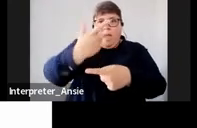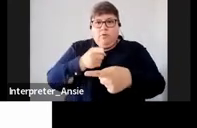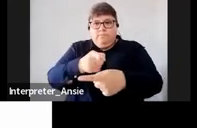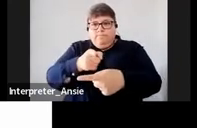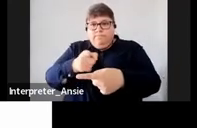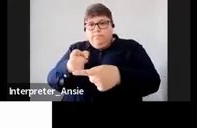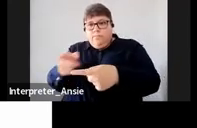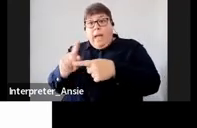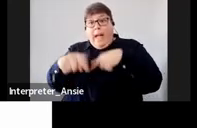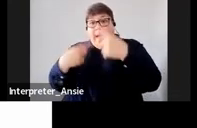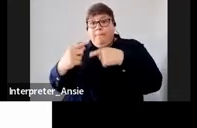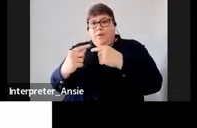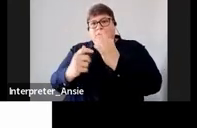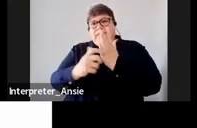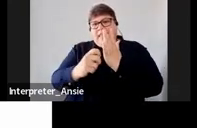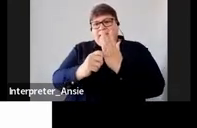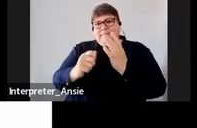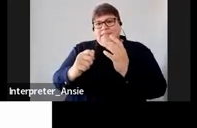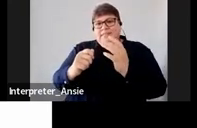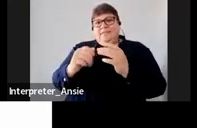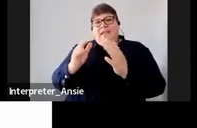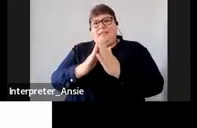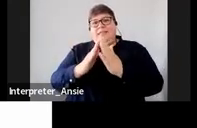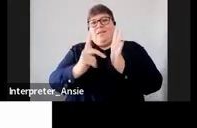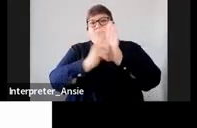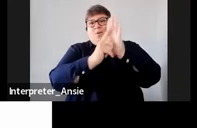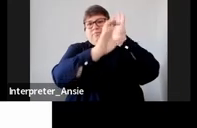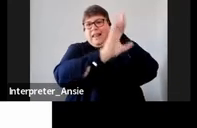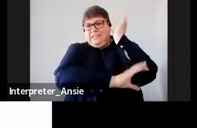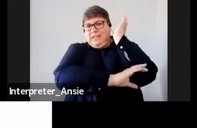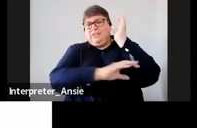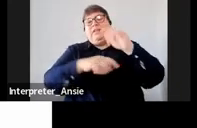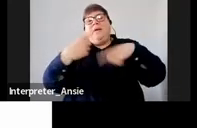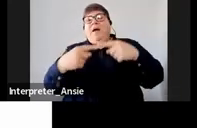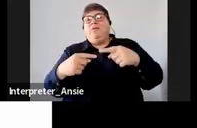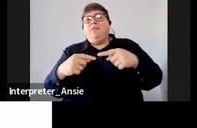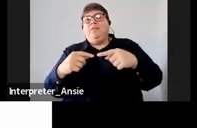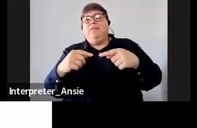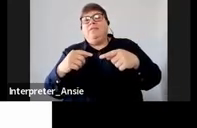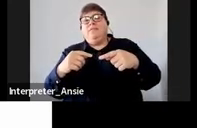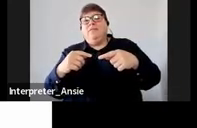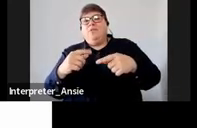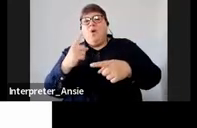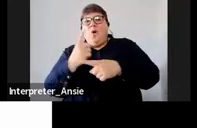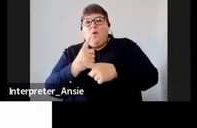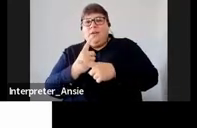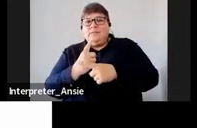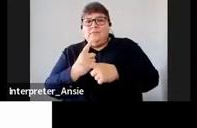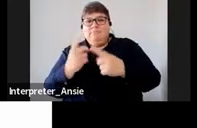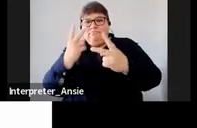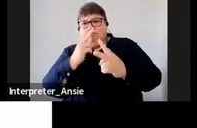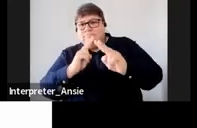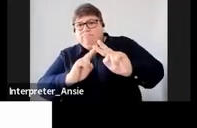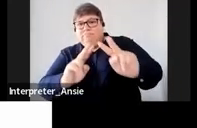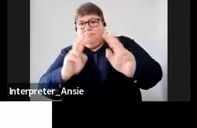administration act and related legislation and our actions and decisions are always and solely guided by this